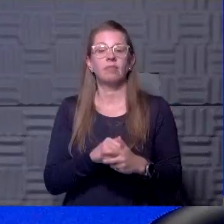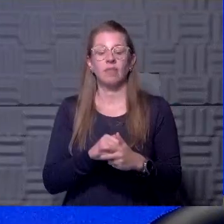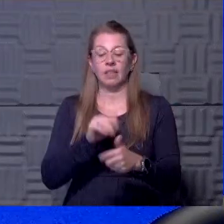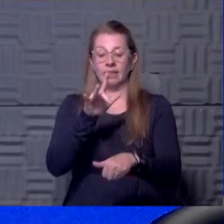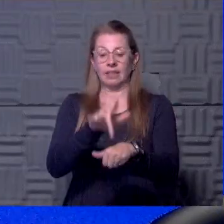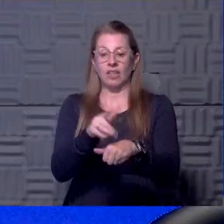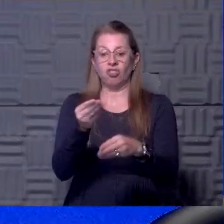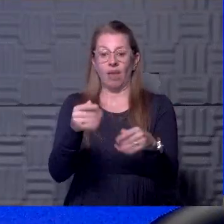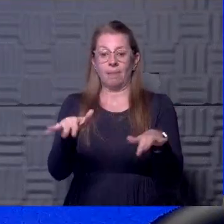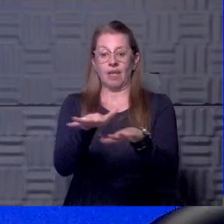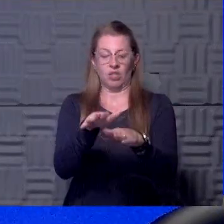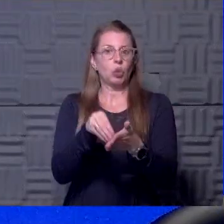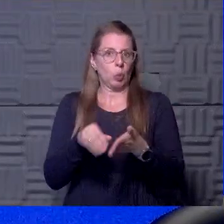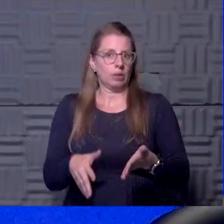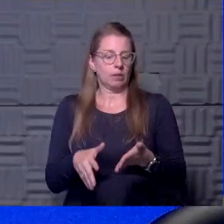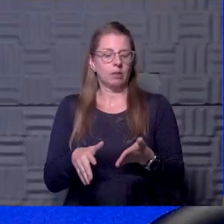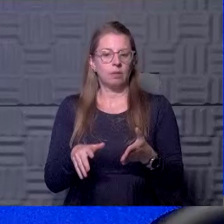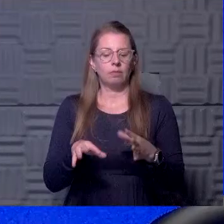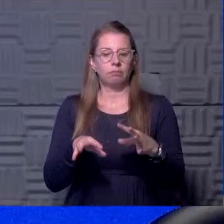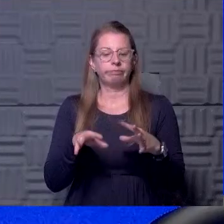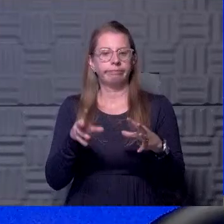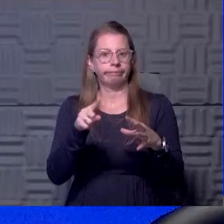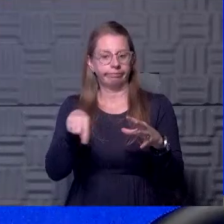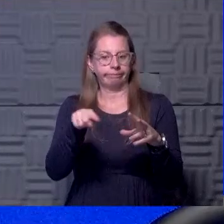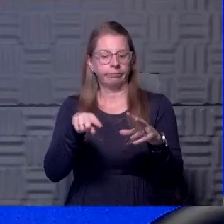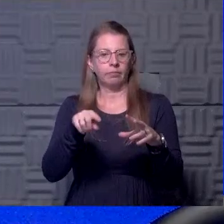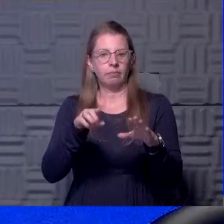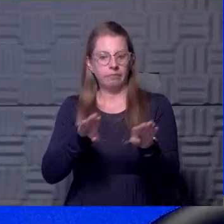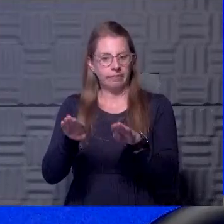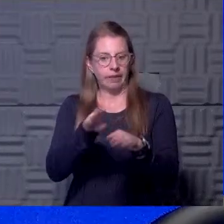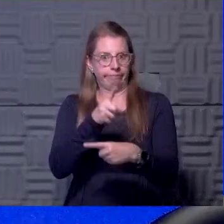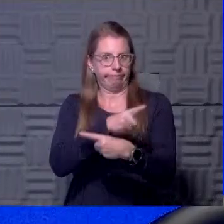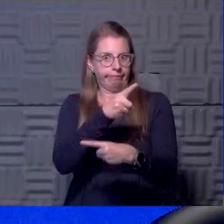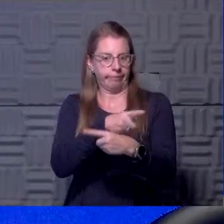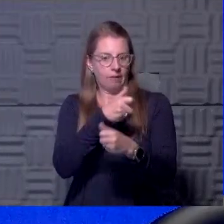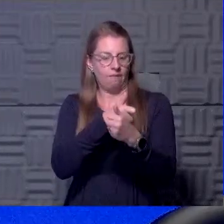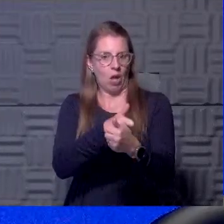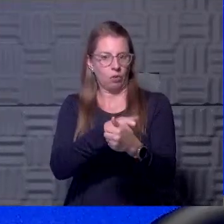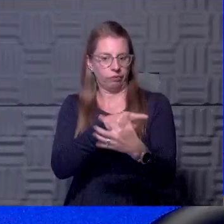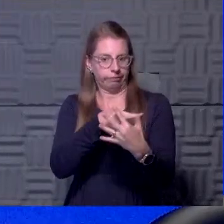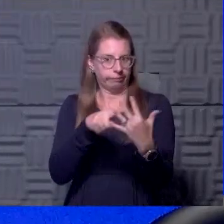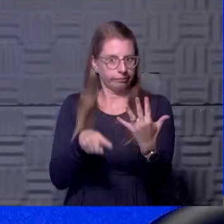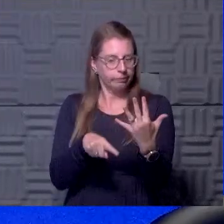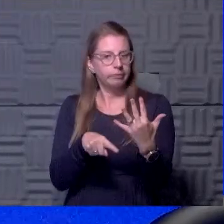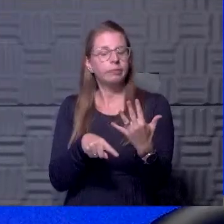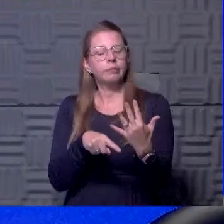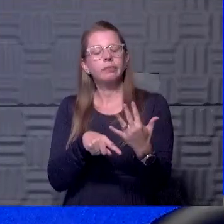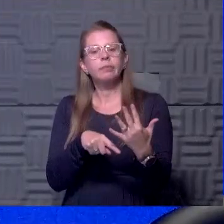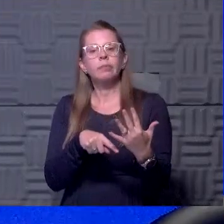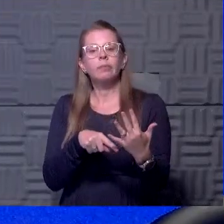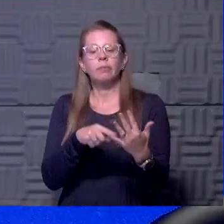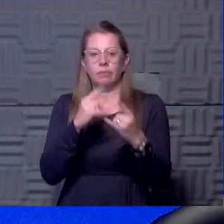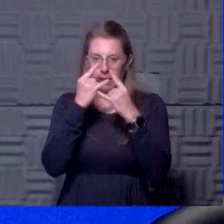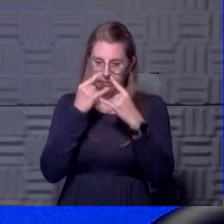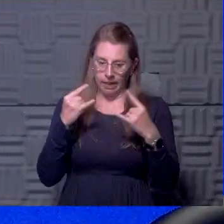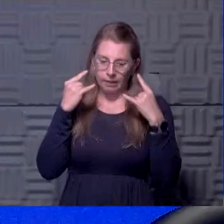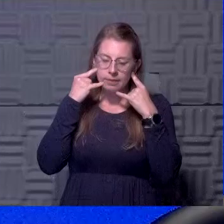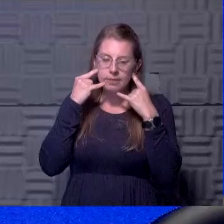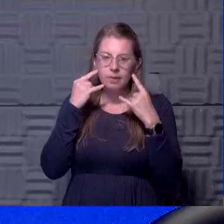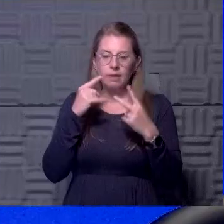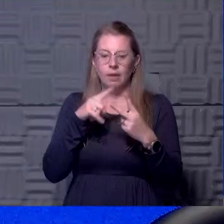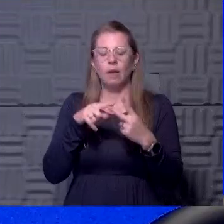on campus, the students and that population continues to do the right thing, just as we all need to continue to do the right thing. And that is mass wearing,